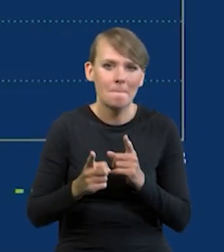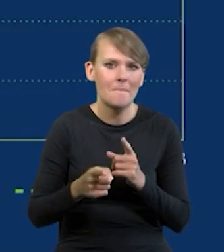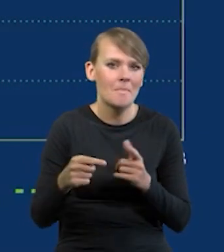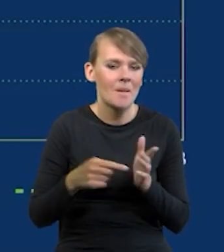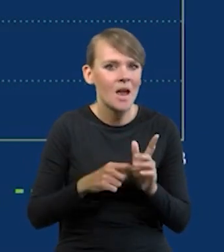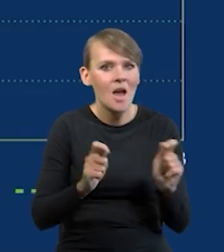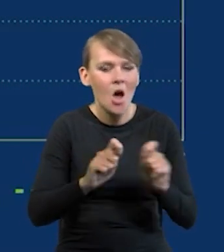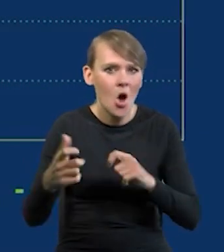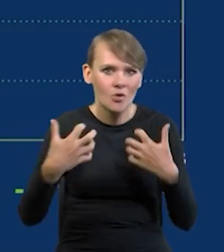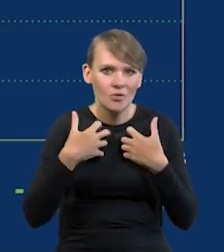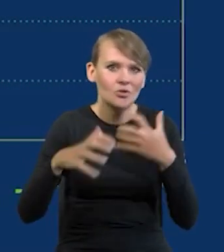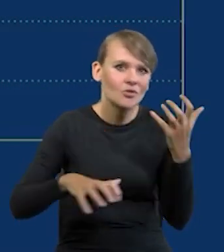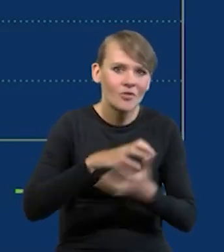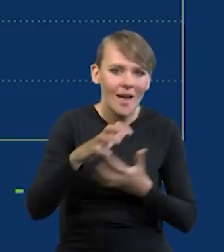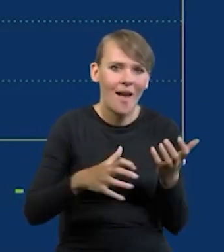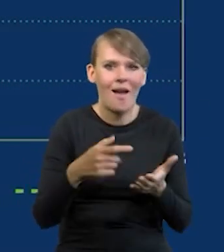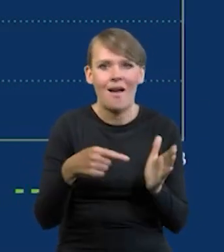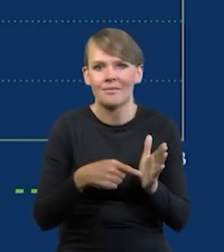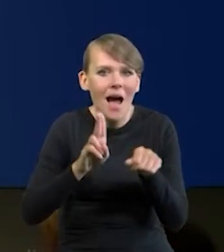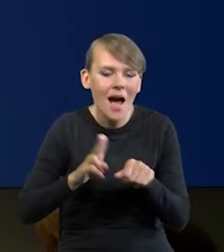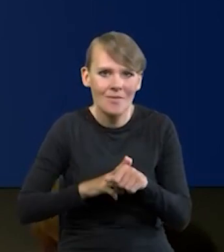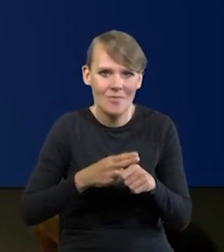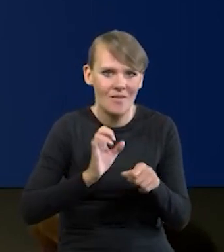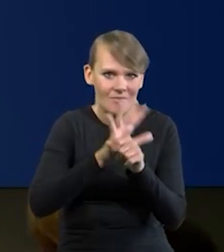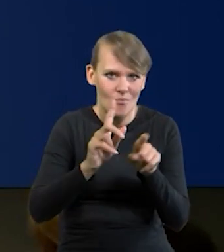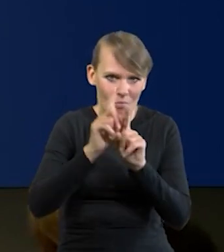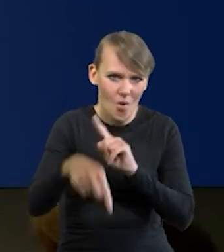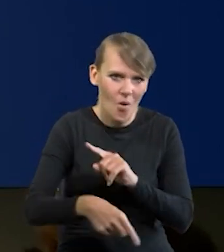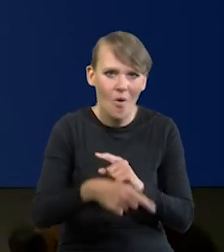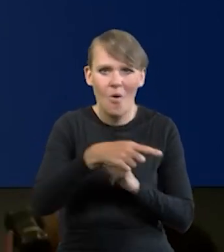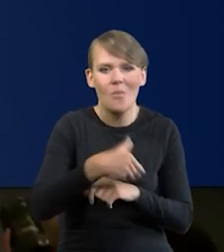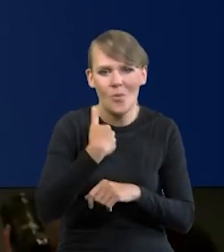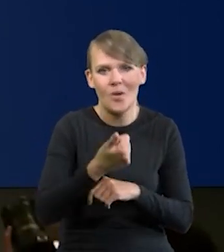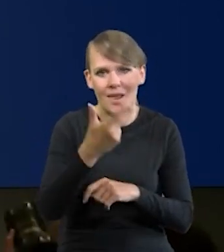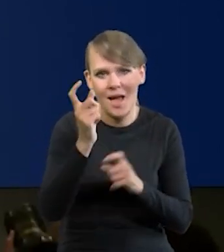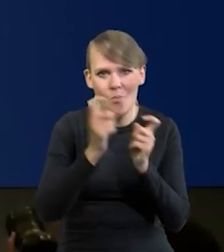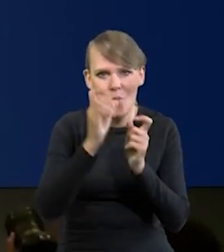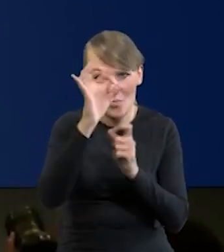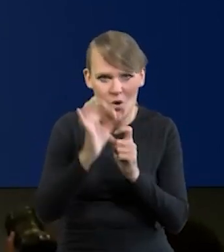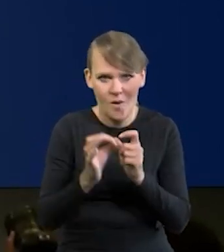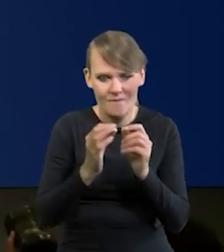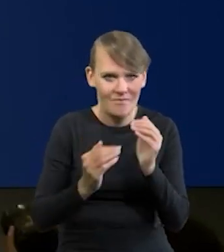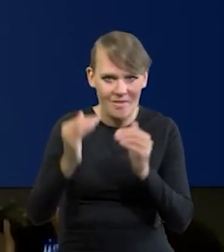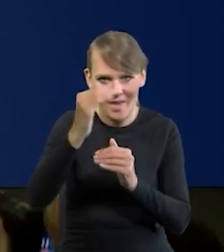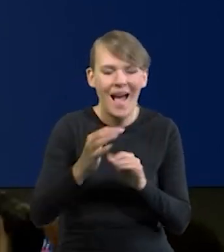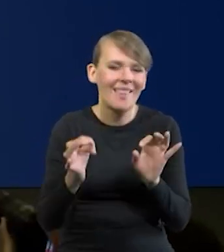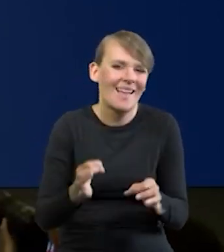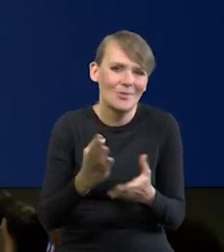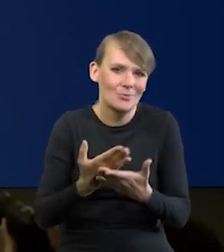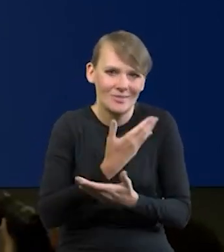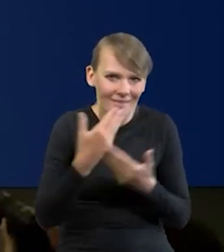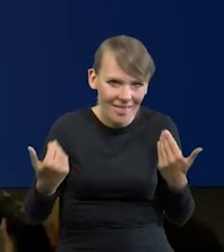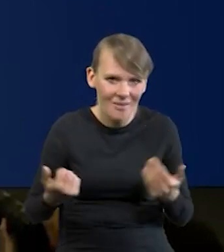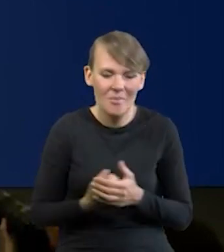exchange rate. Glapiński refused to confirm whether the central bank interfered on the foreign exchange market, but assured that there were no significant